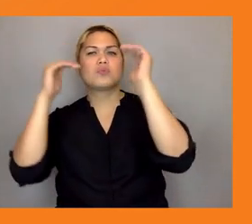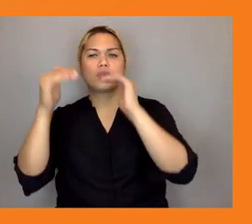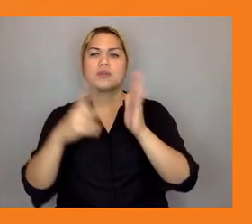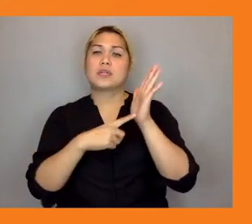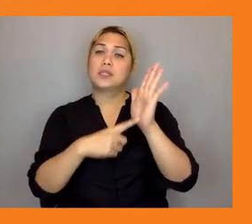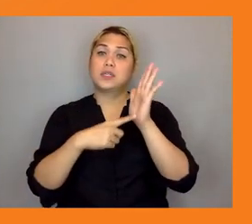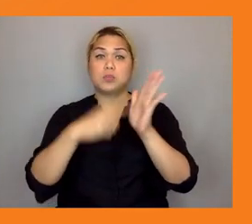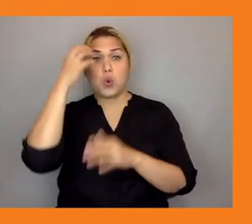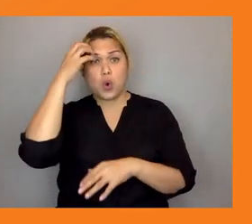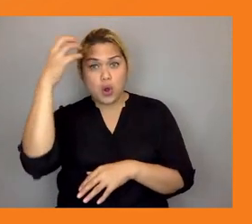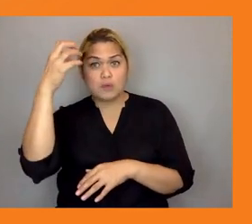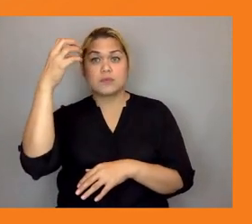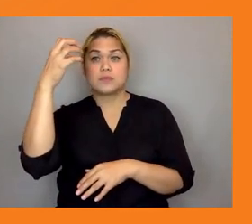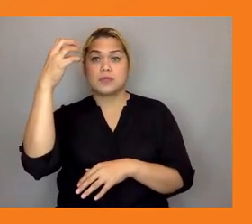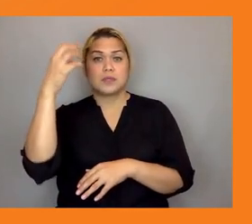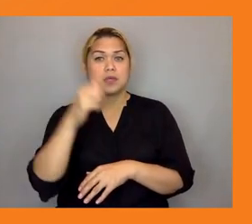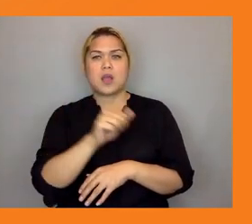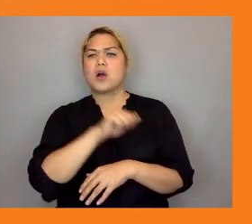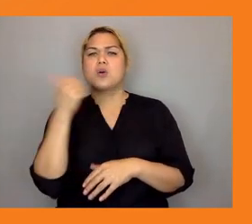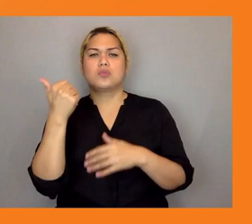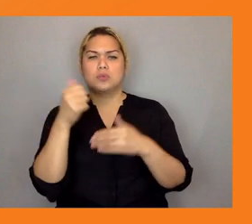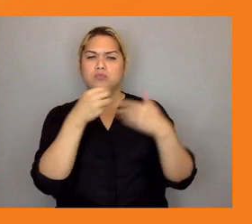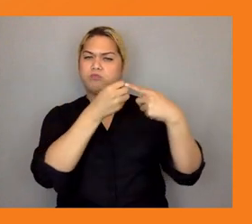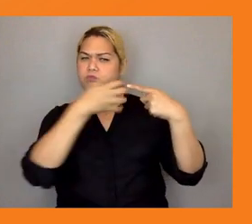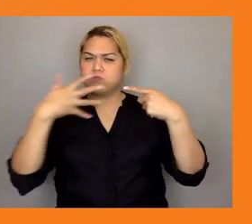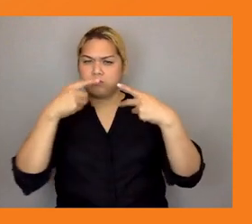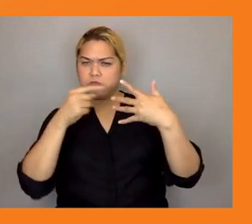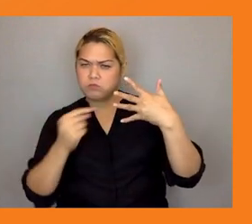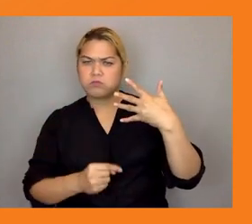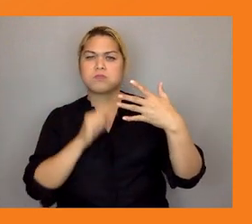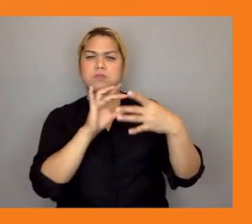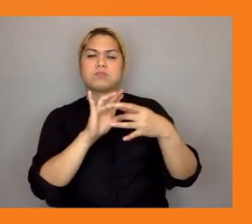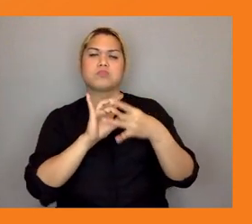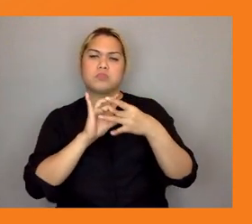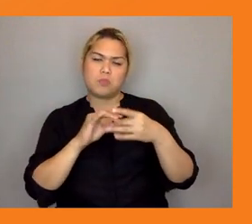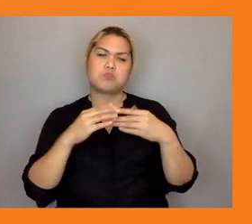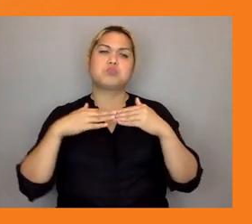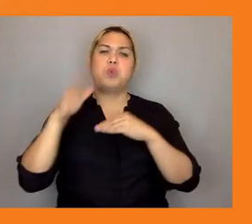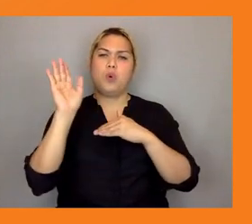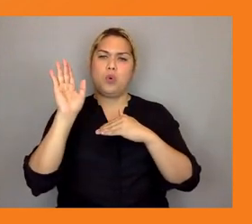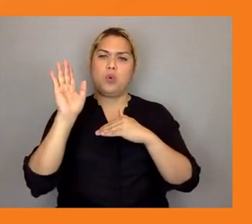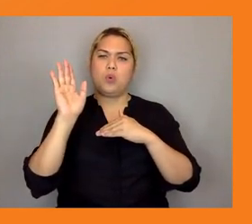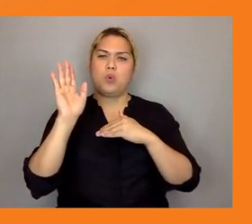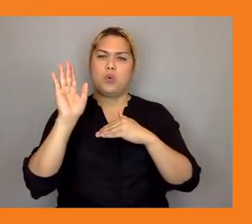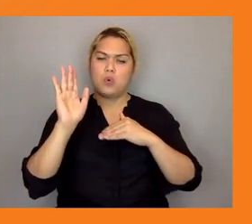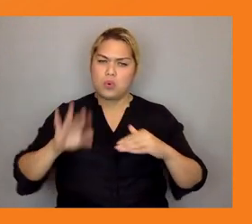and i think that's how the young people can be meaningfully engaged um and how their idea could be accounted for